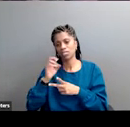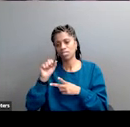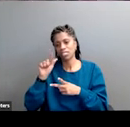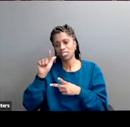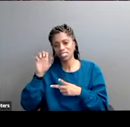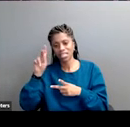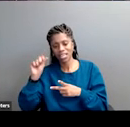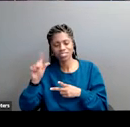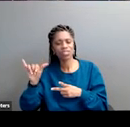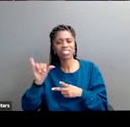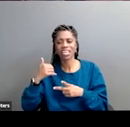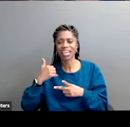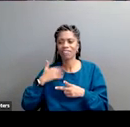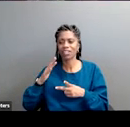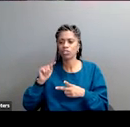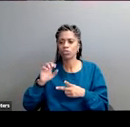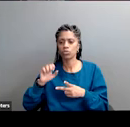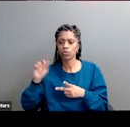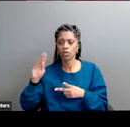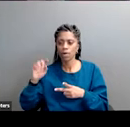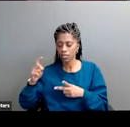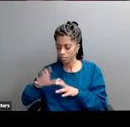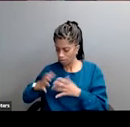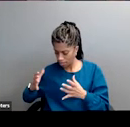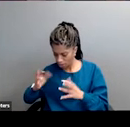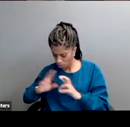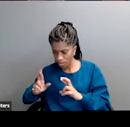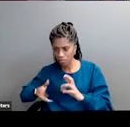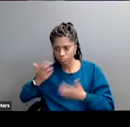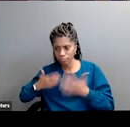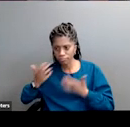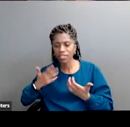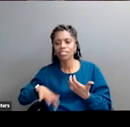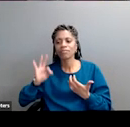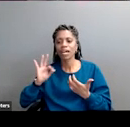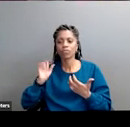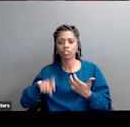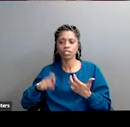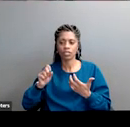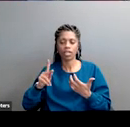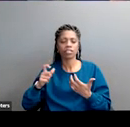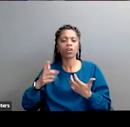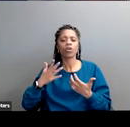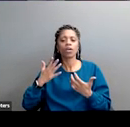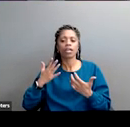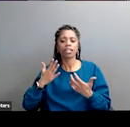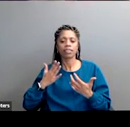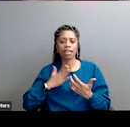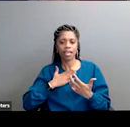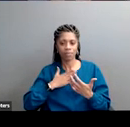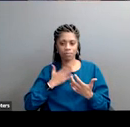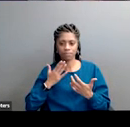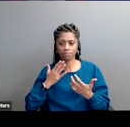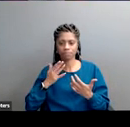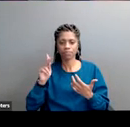in your back pocket or your phone or device but we're happy to have you join that's only for network members but we're happy to have you with us mr t or excuse